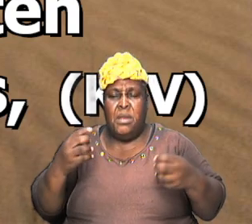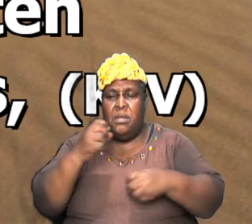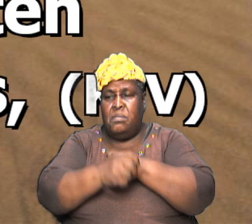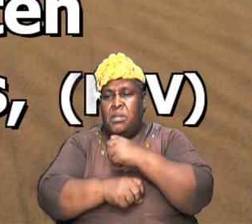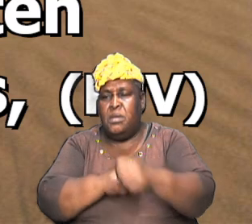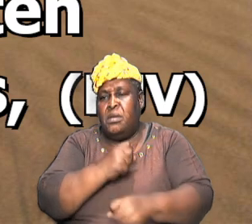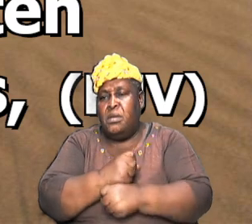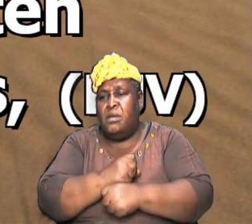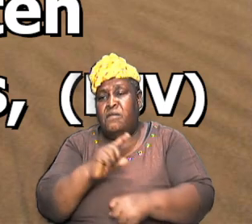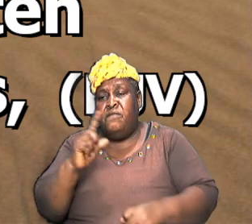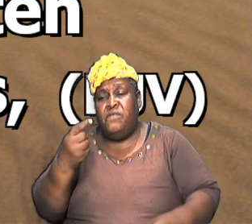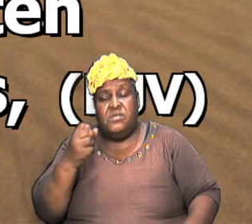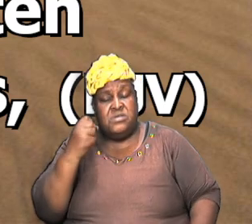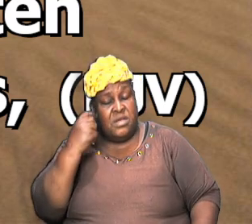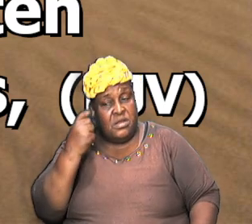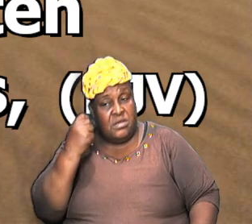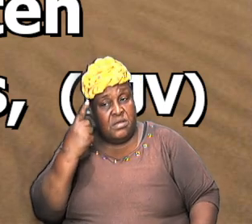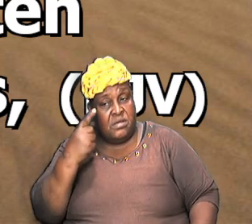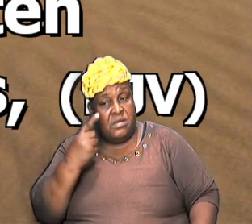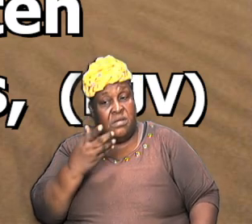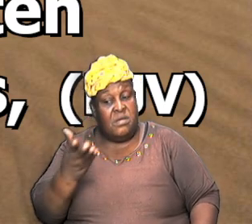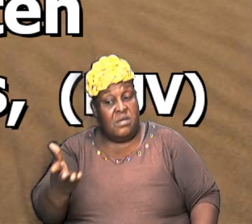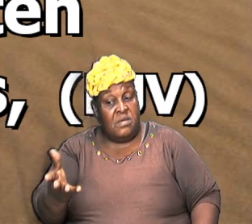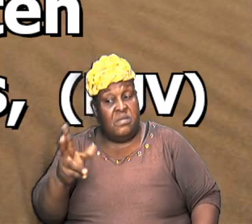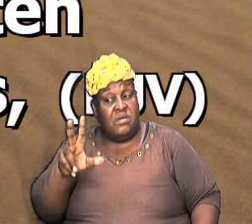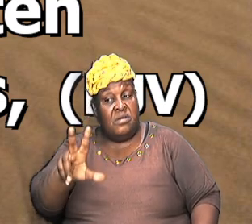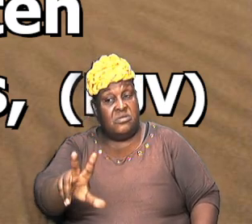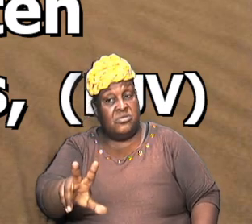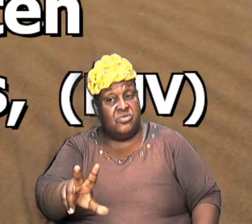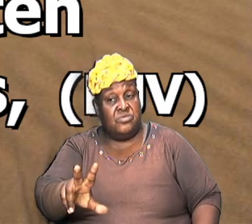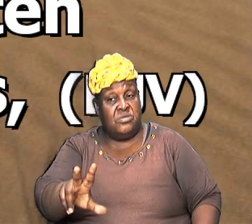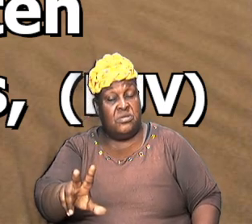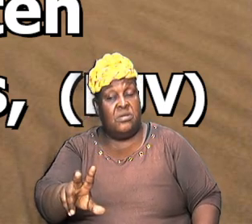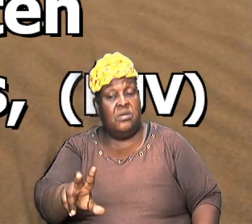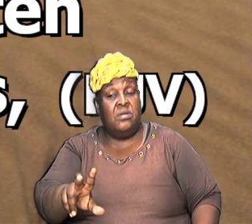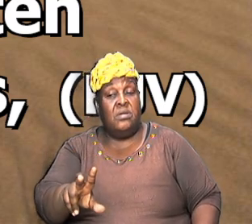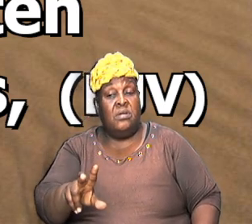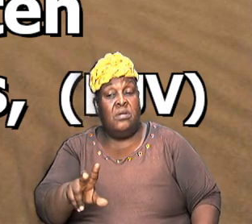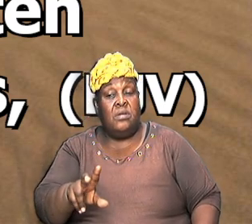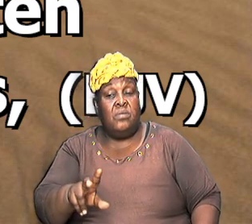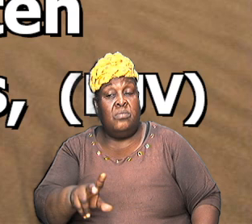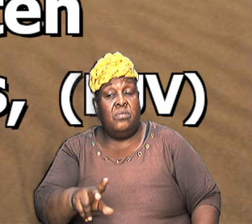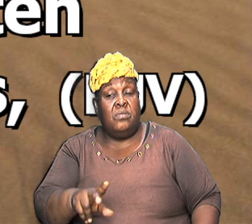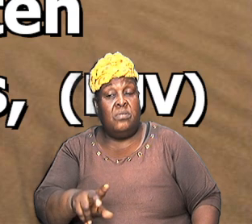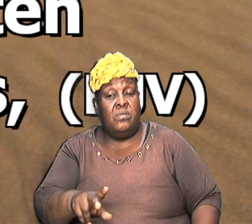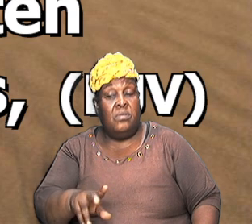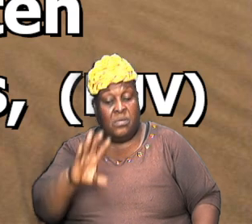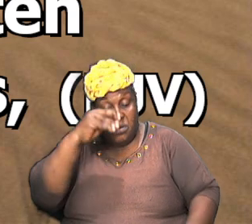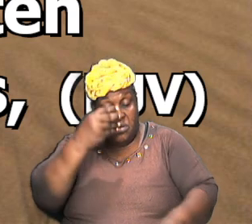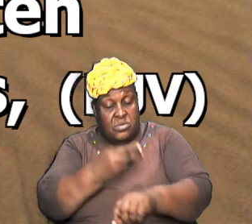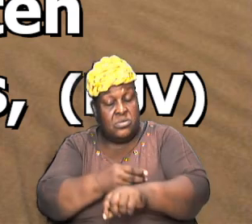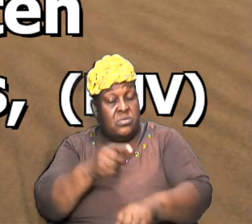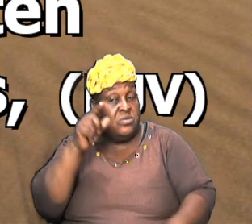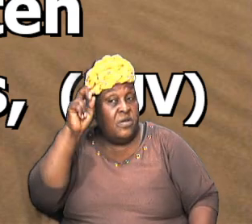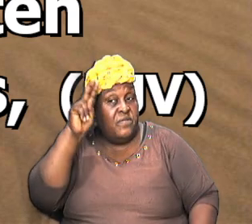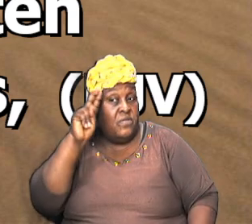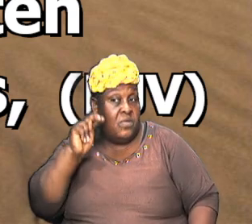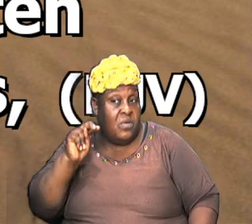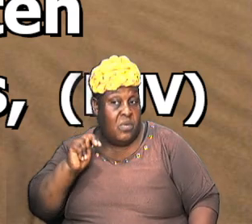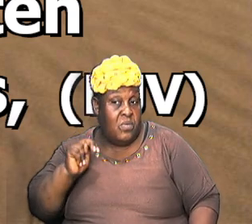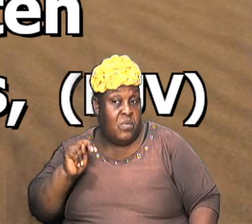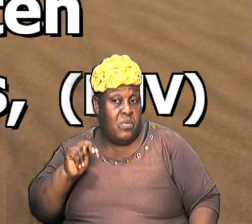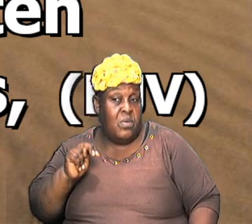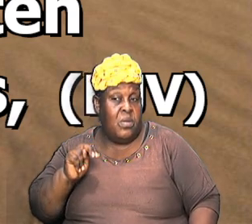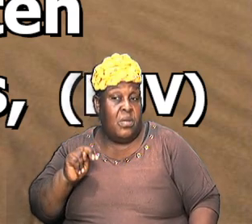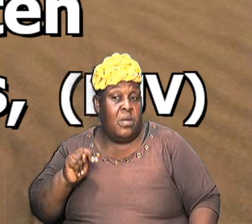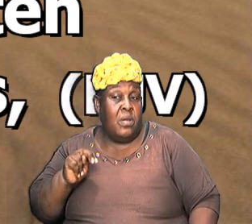first understand that and remember these three Shem Ham and Japheth they were sons of Noah and Noah was the